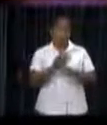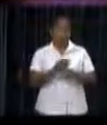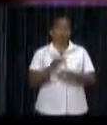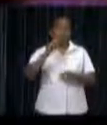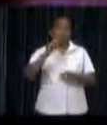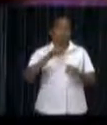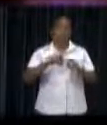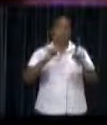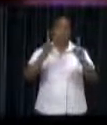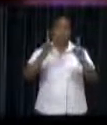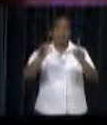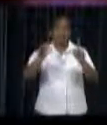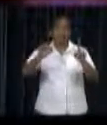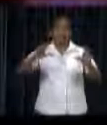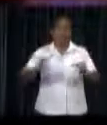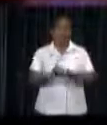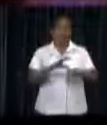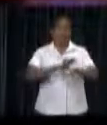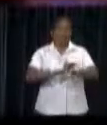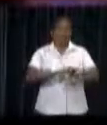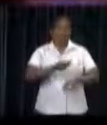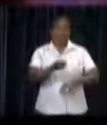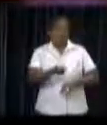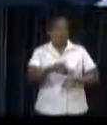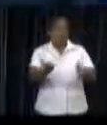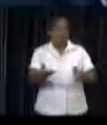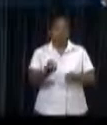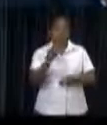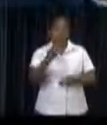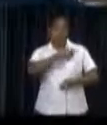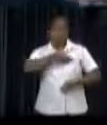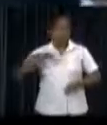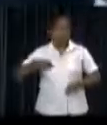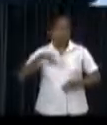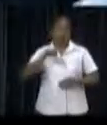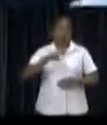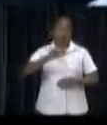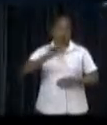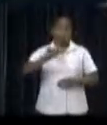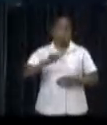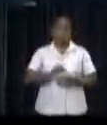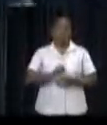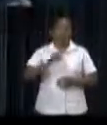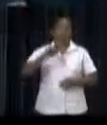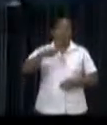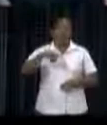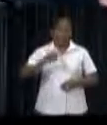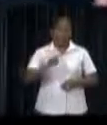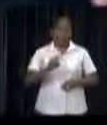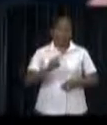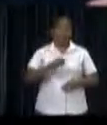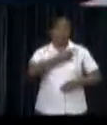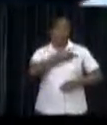by the state, says Vice President Robert Amerali. On Tuesday, President Desiree Bautiser handed